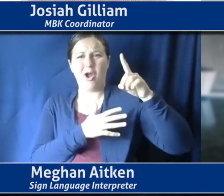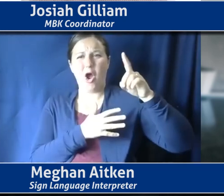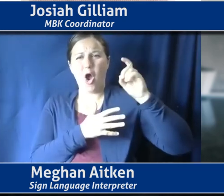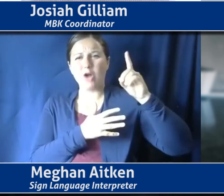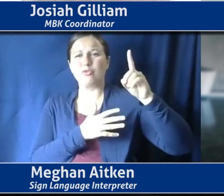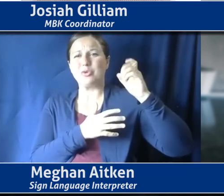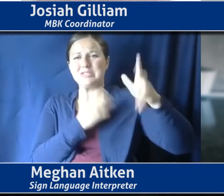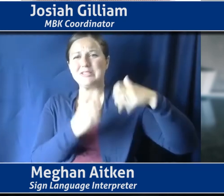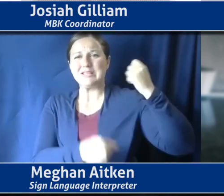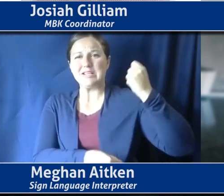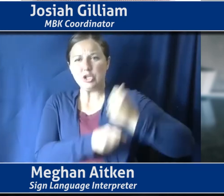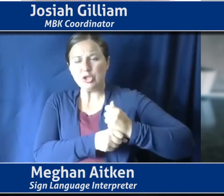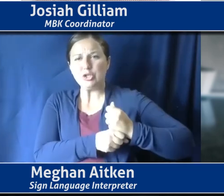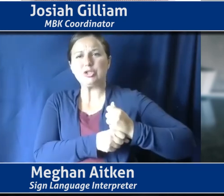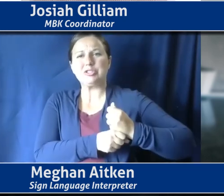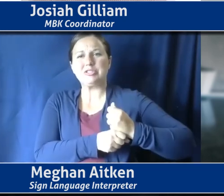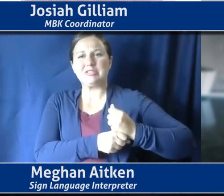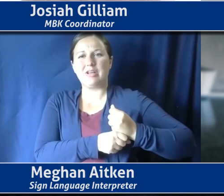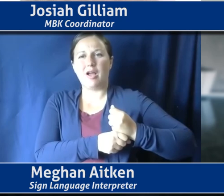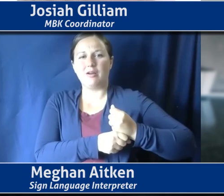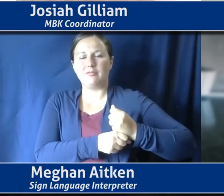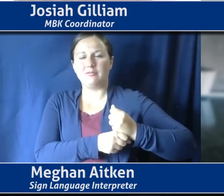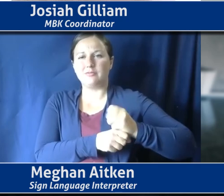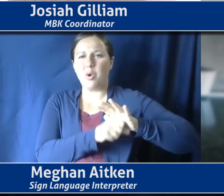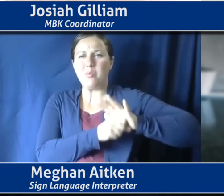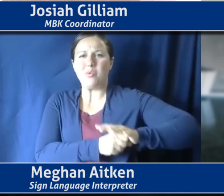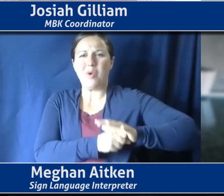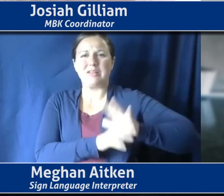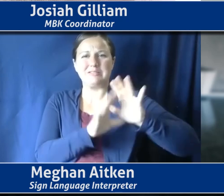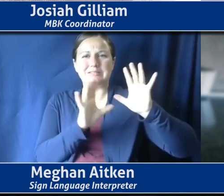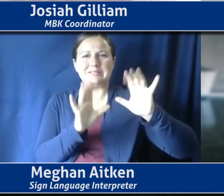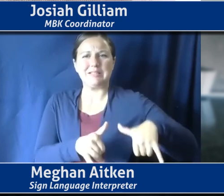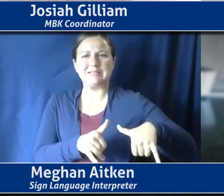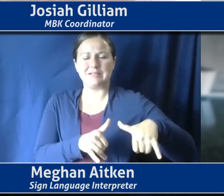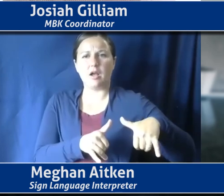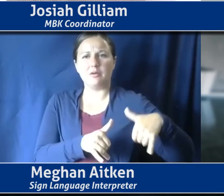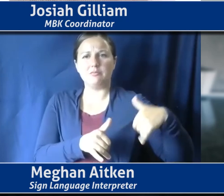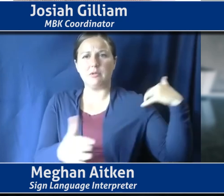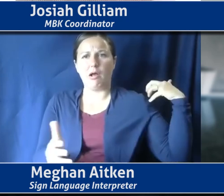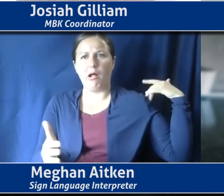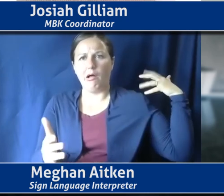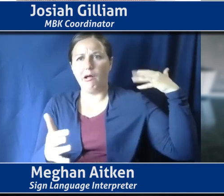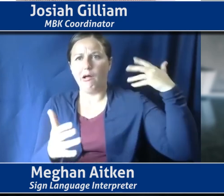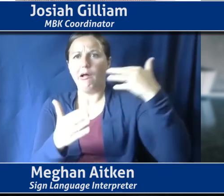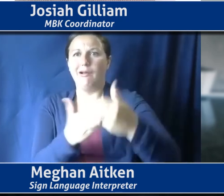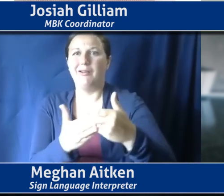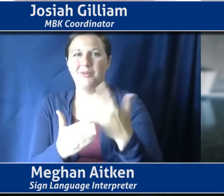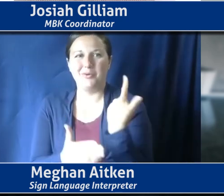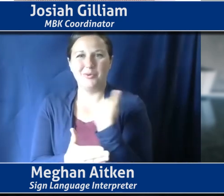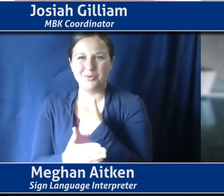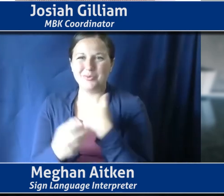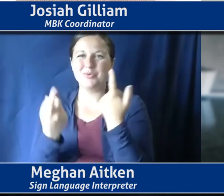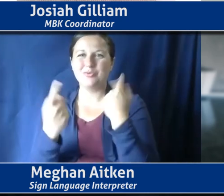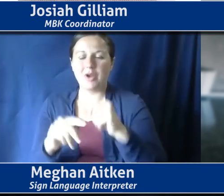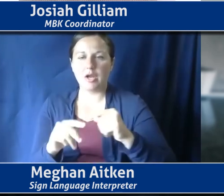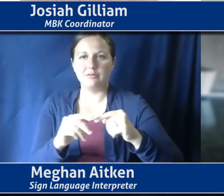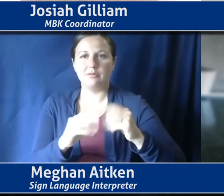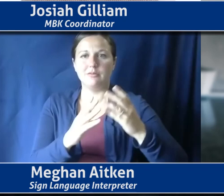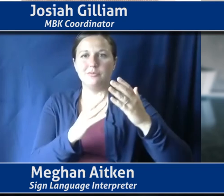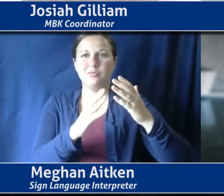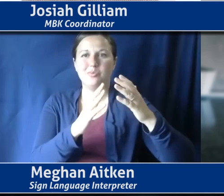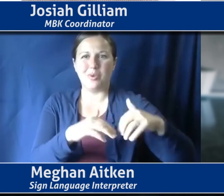that unfortunately, um, collusions between government and, and banks and corporations have, have left too many Americans,